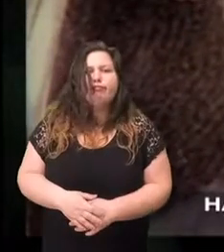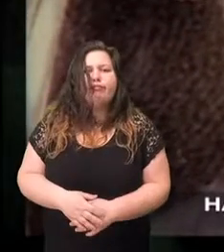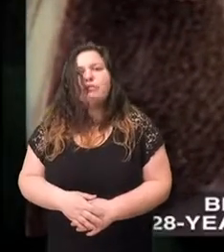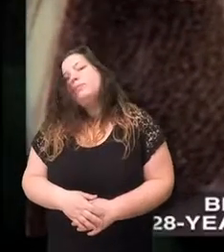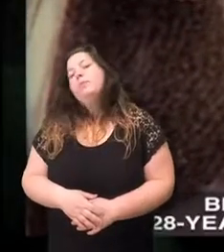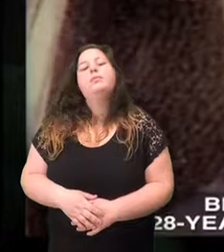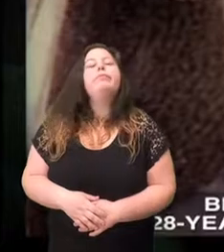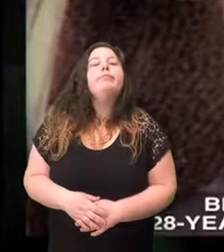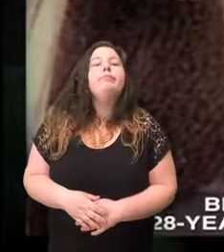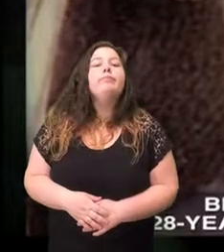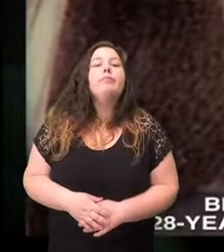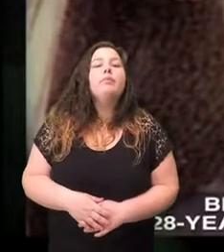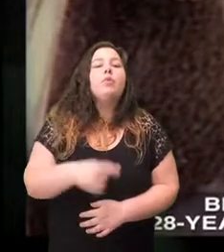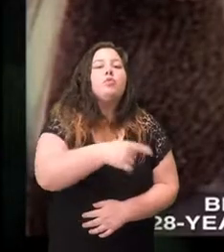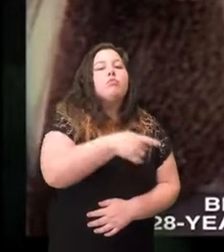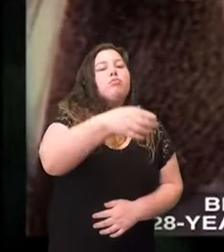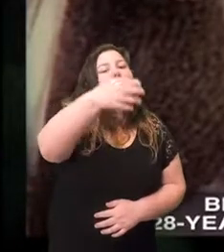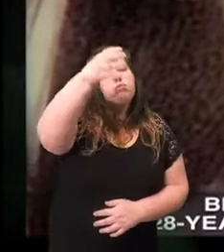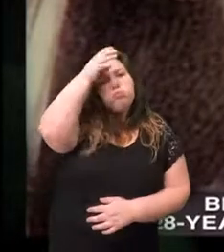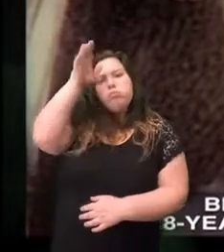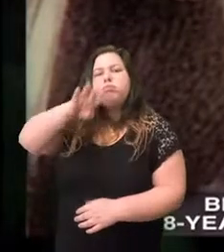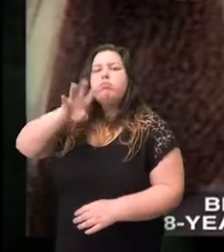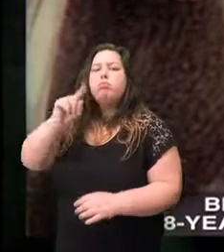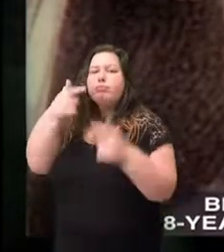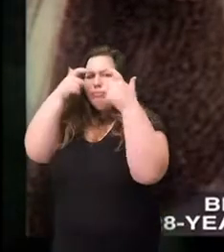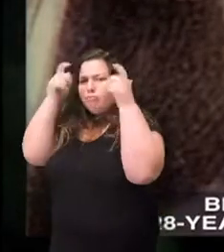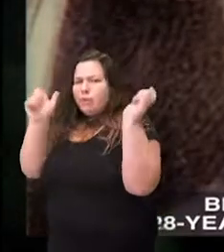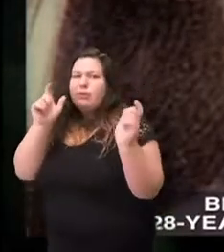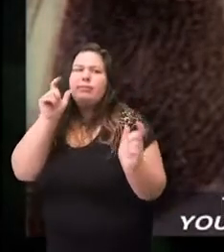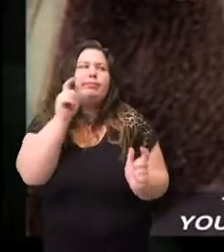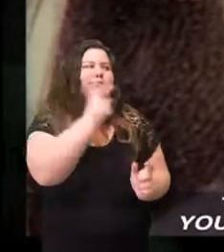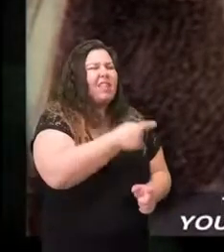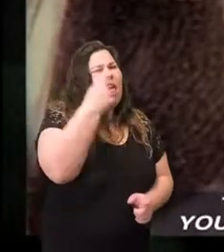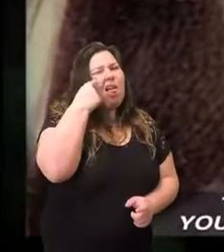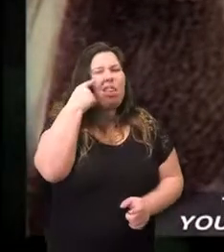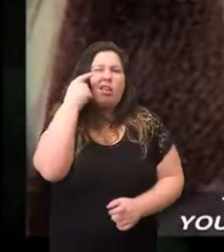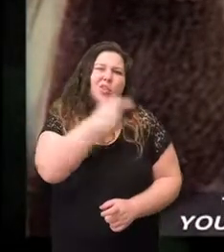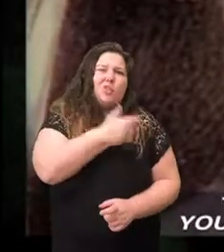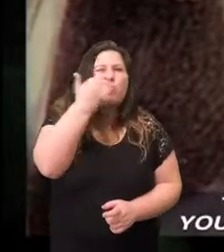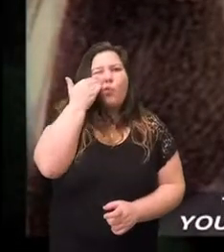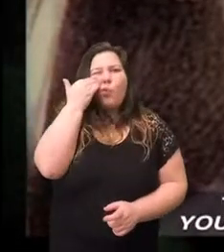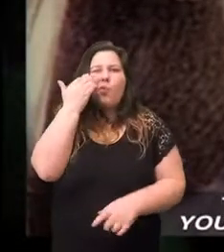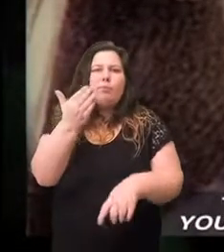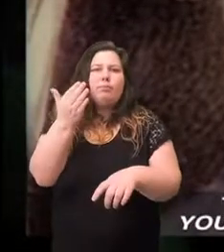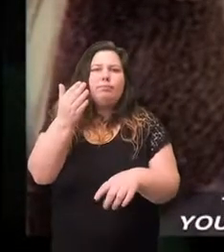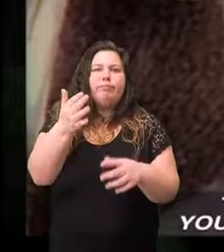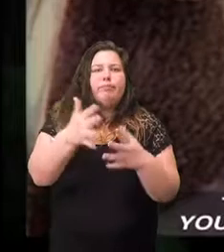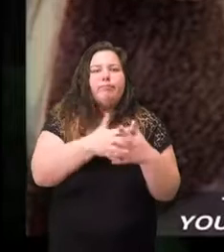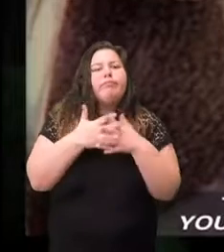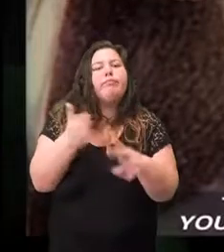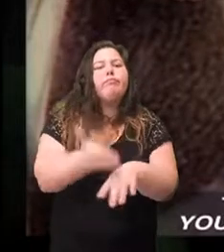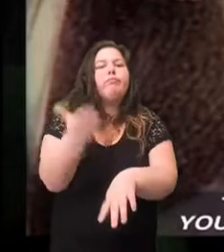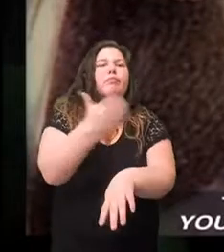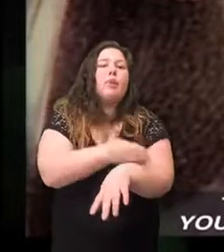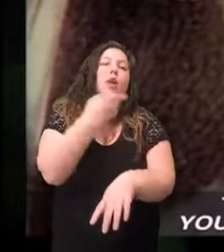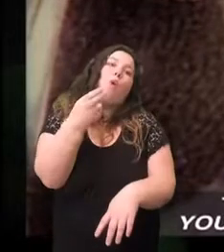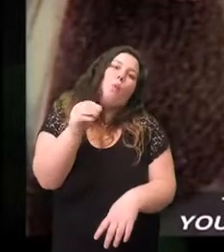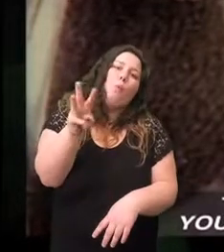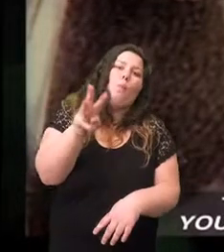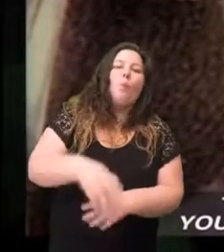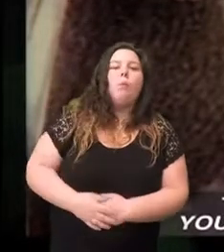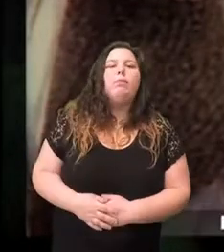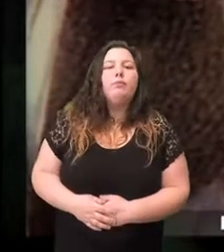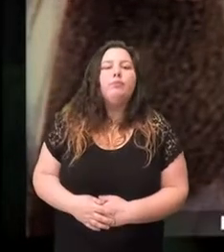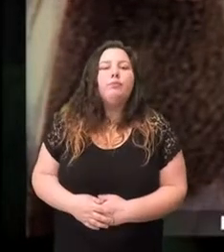region brilliant and arrogant this 28 year old is absolutely convinced that he knows where this young country should be